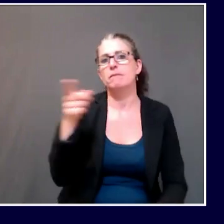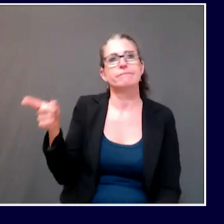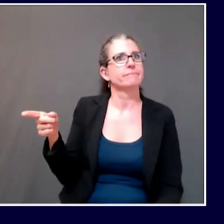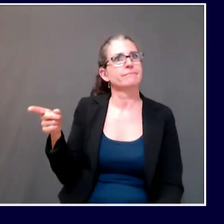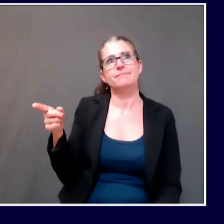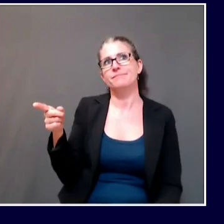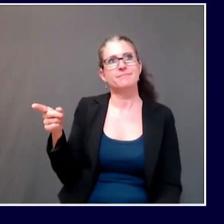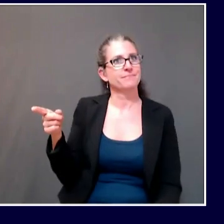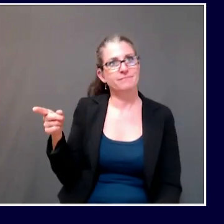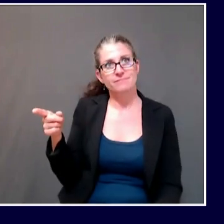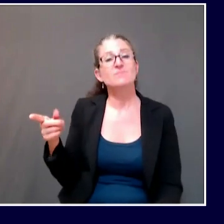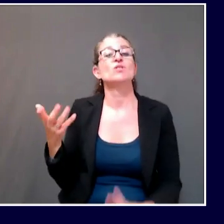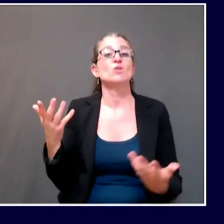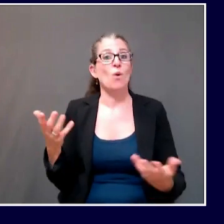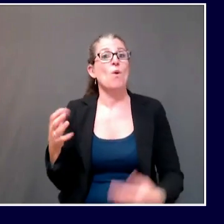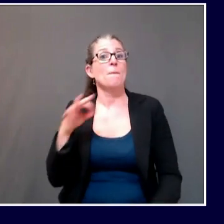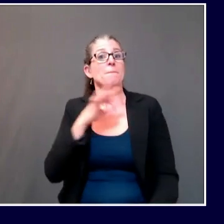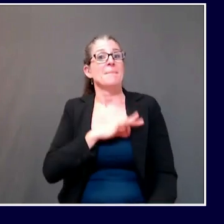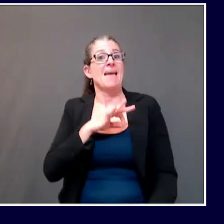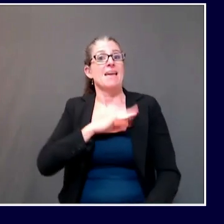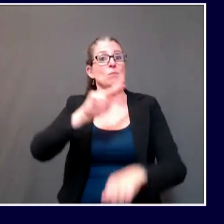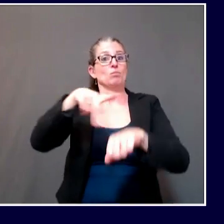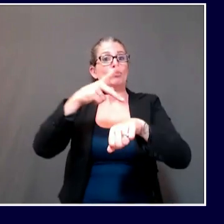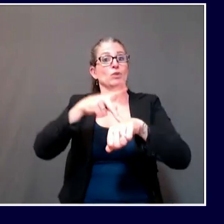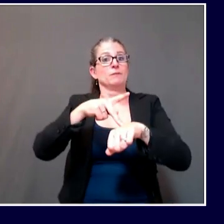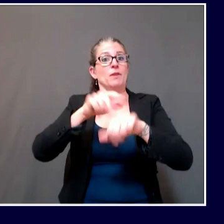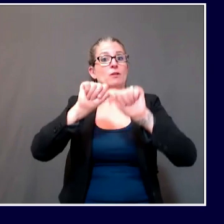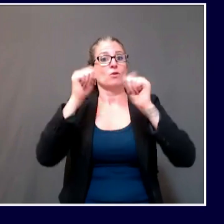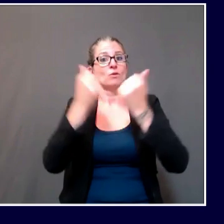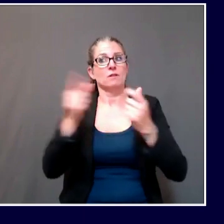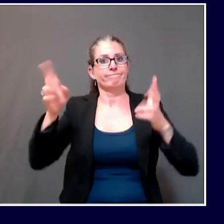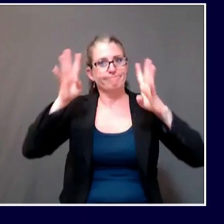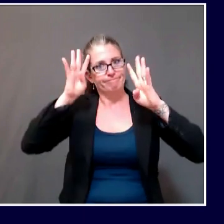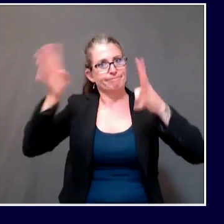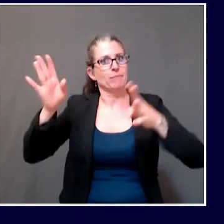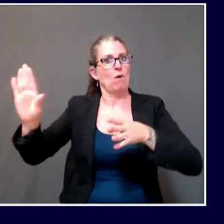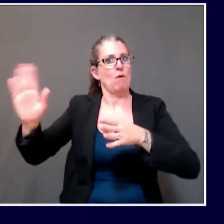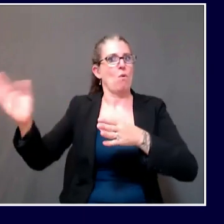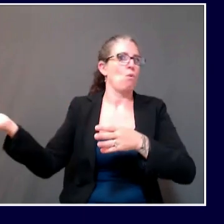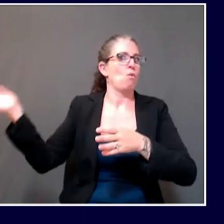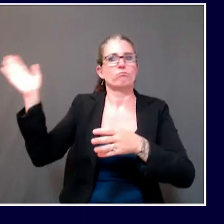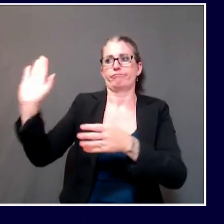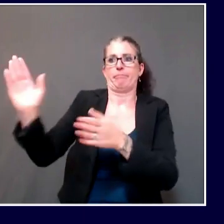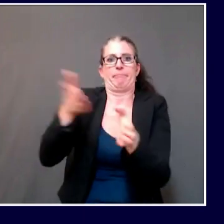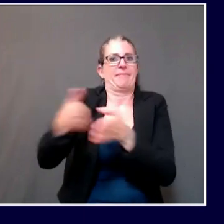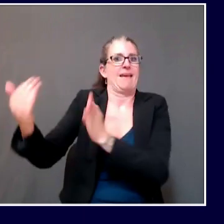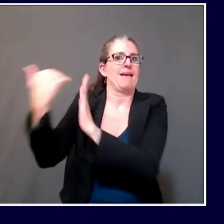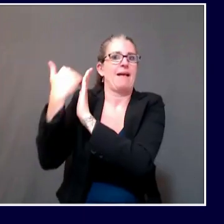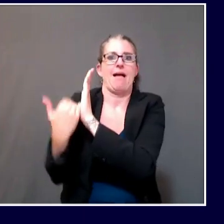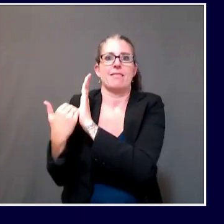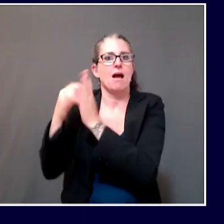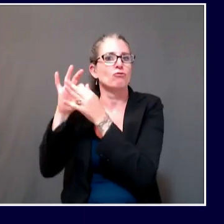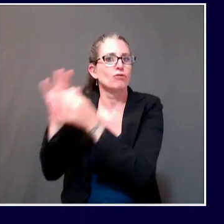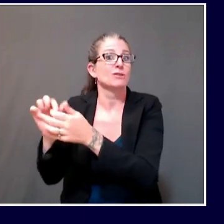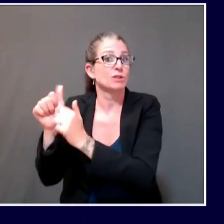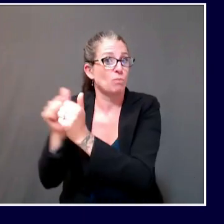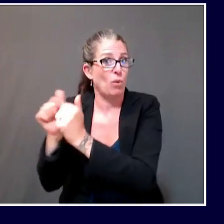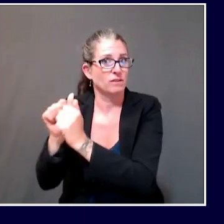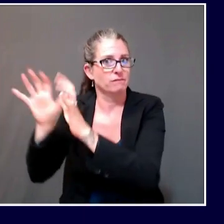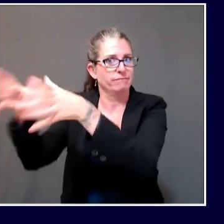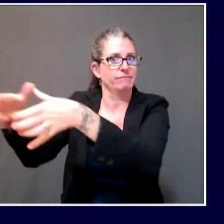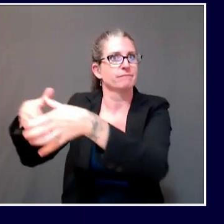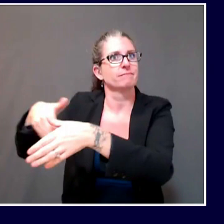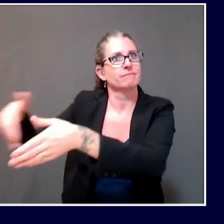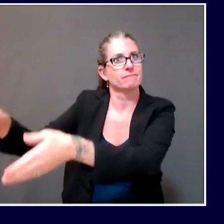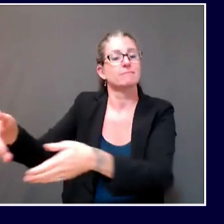have clarified for the association that the physical education guidance does not apply in the circumstances that they're discussing, that they're looking at.